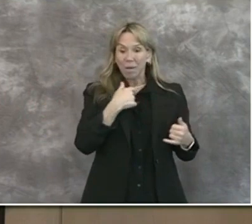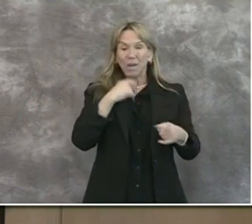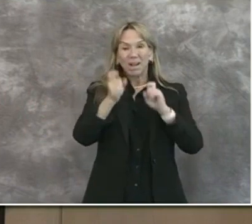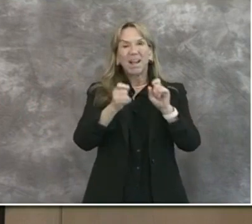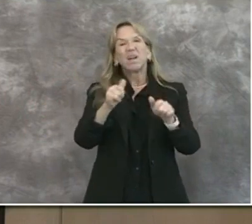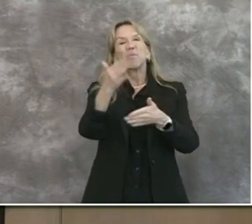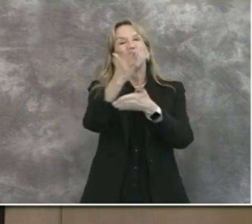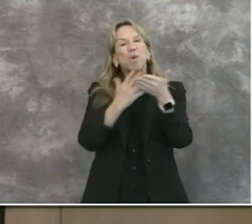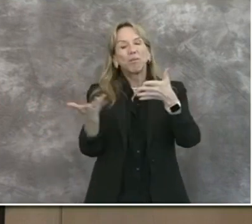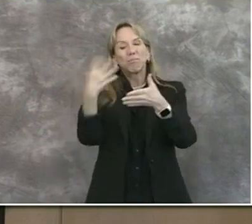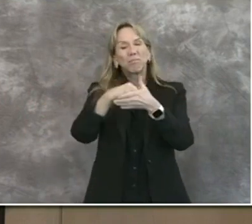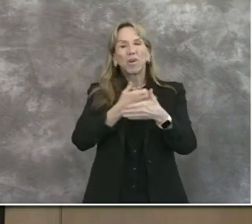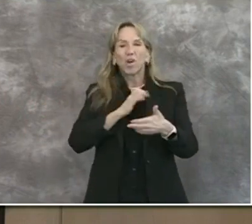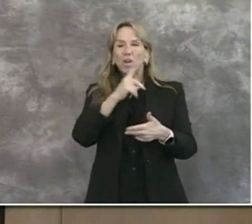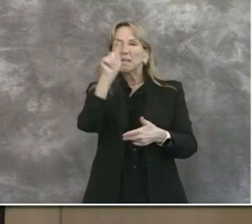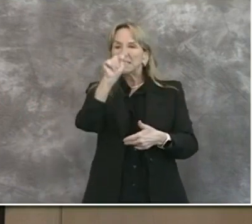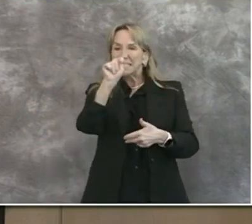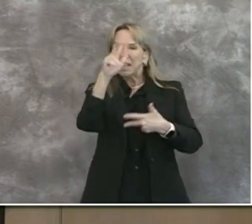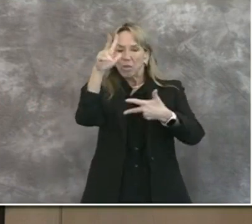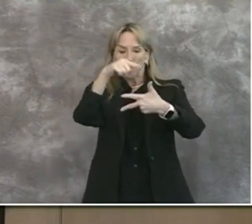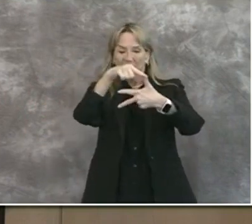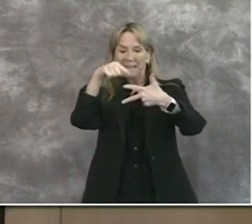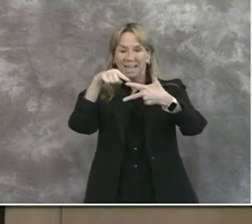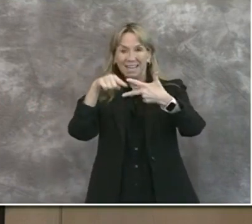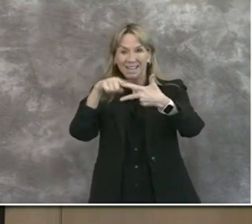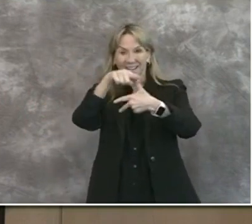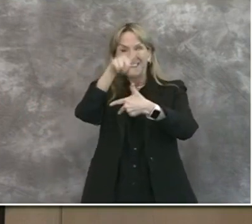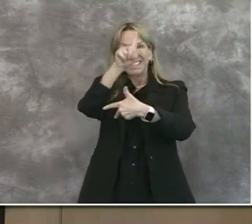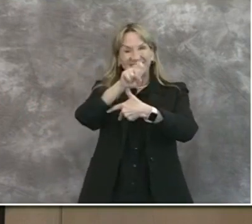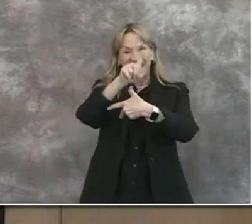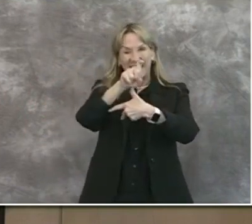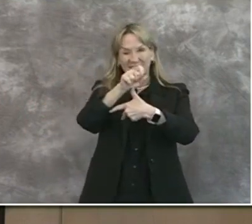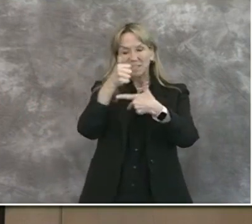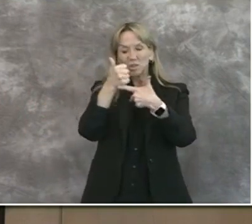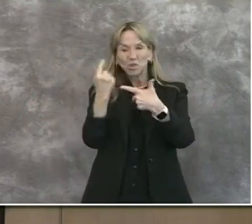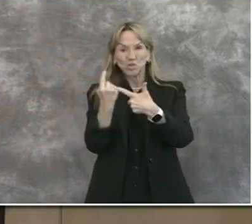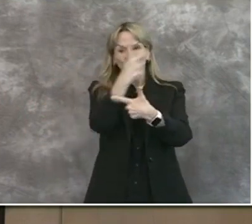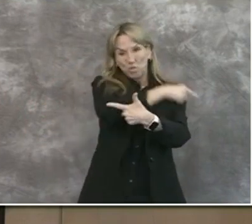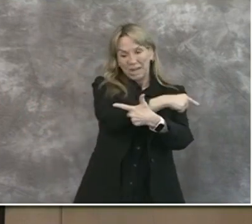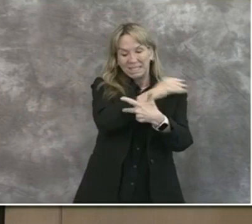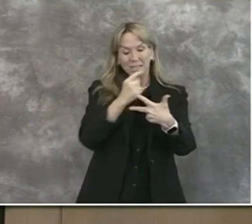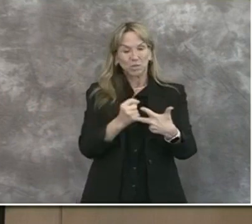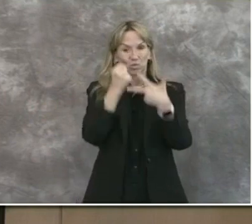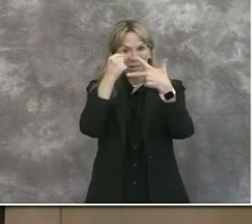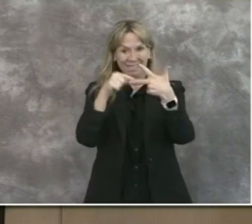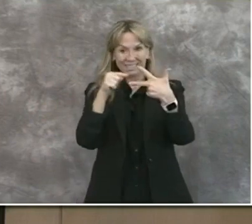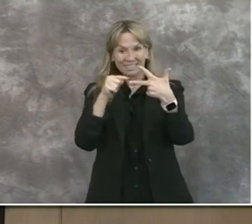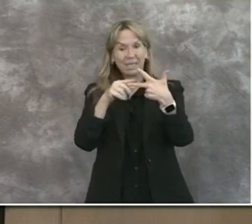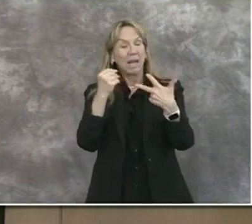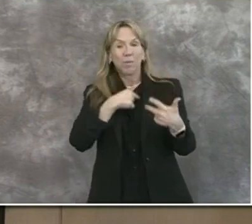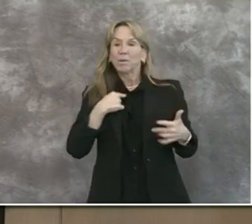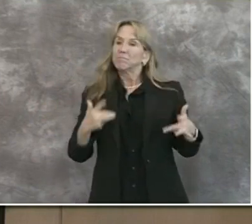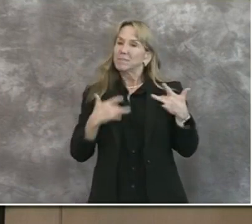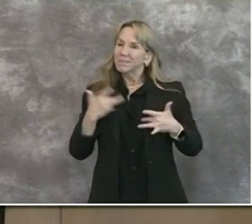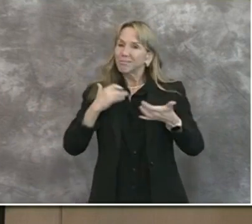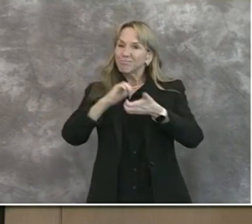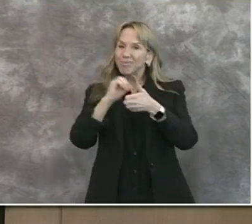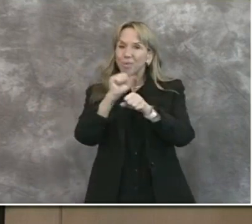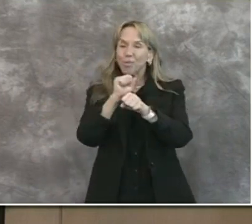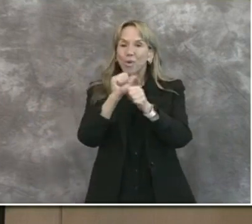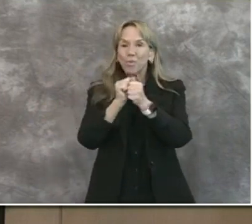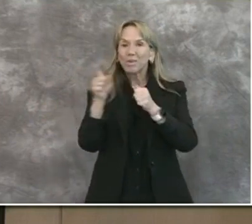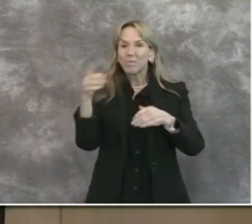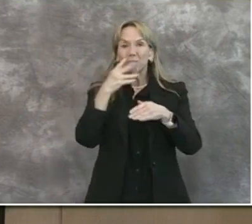T3 strategy to test, trace, and treat. And we're excited to work with the blood bank on this